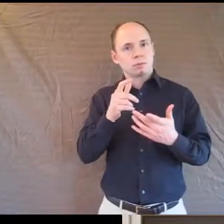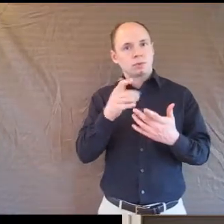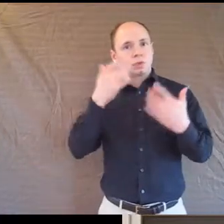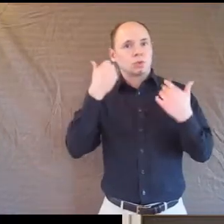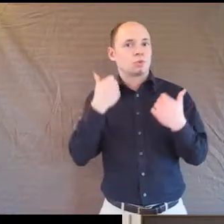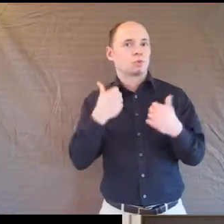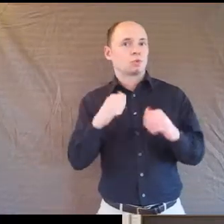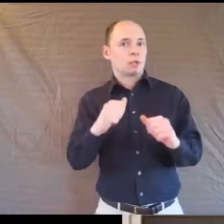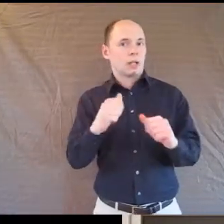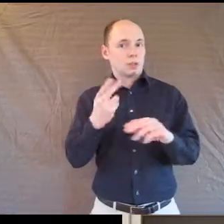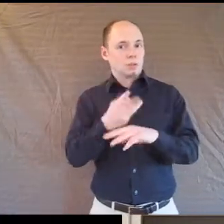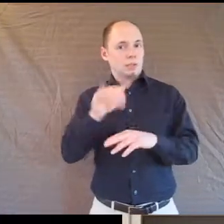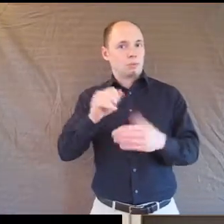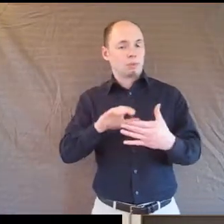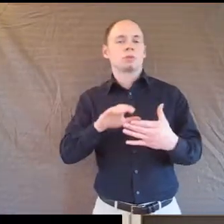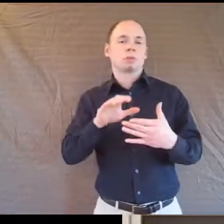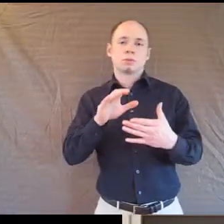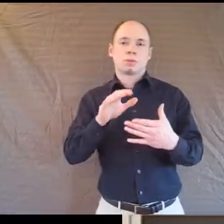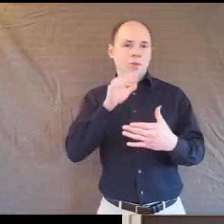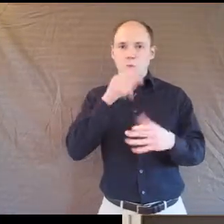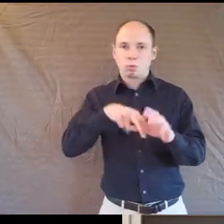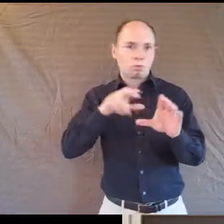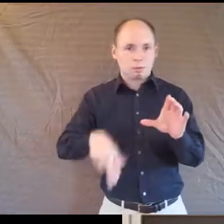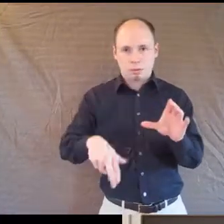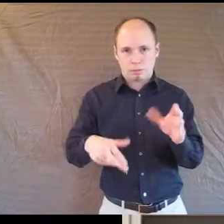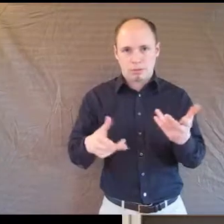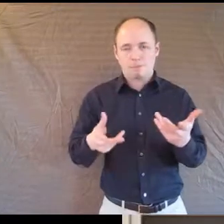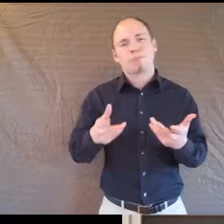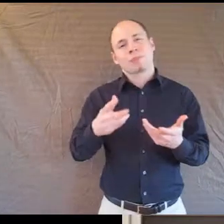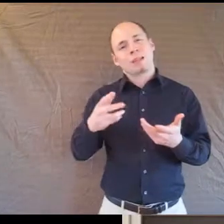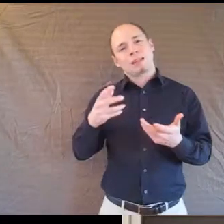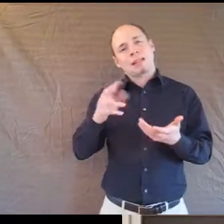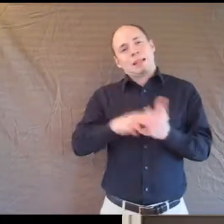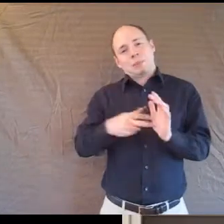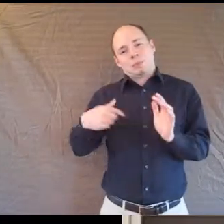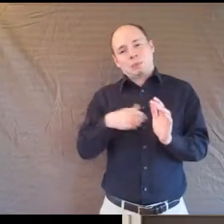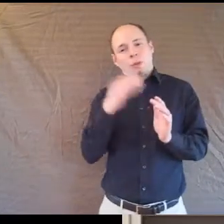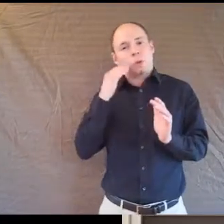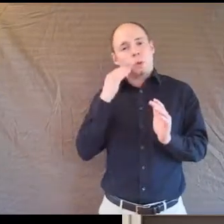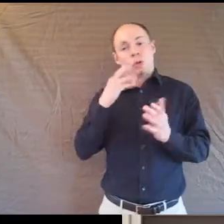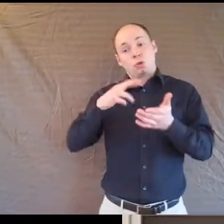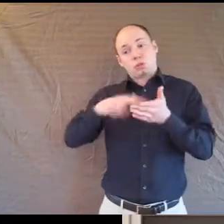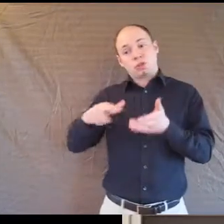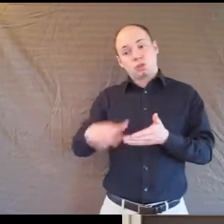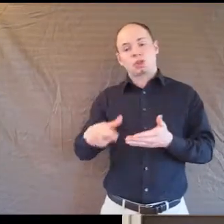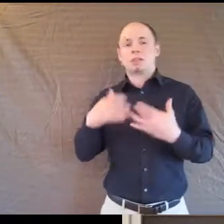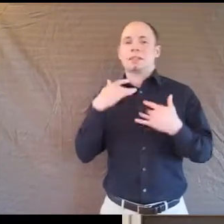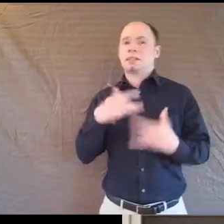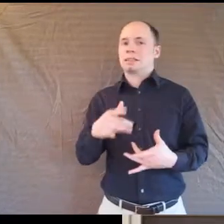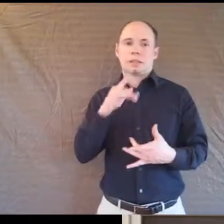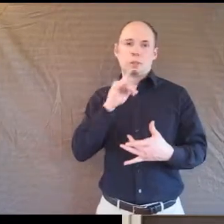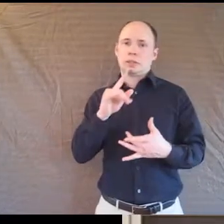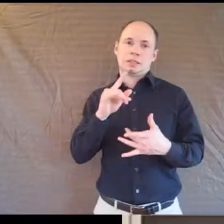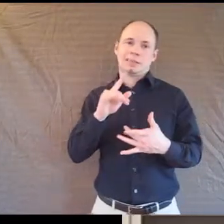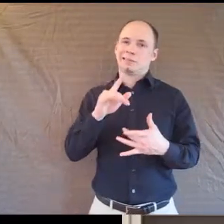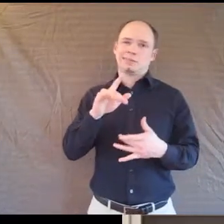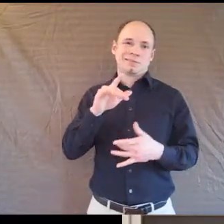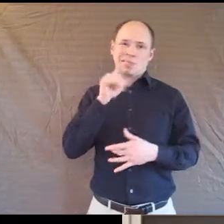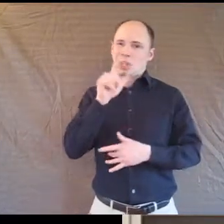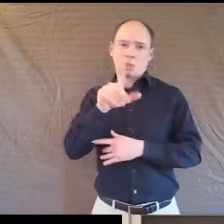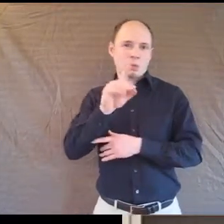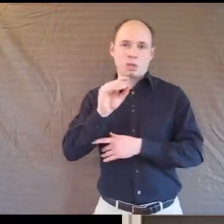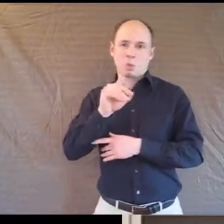bit of skewing in outcome research. We know for the most part that outcome research is the most biased research